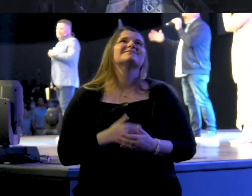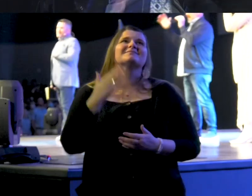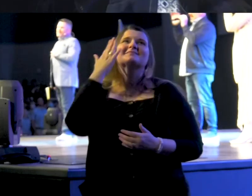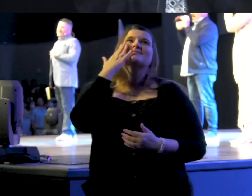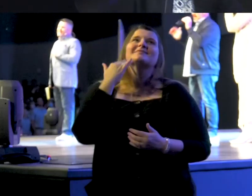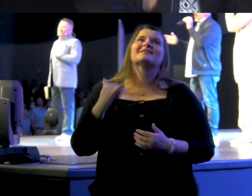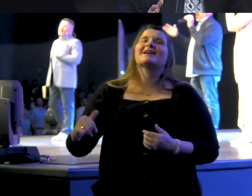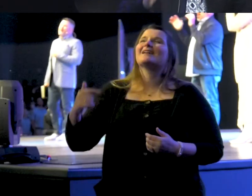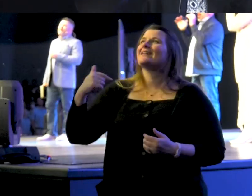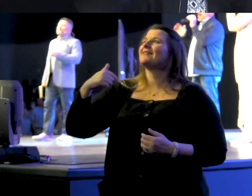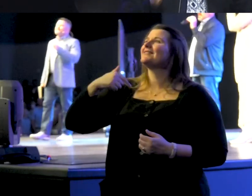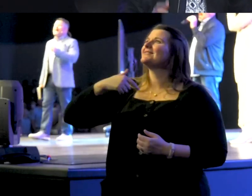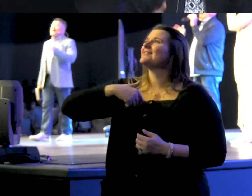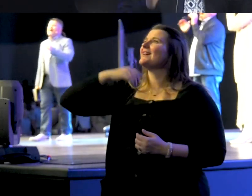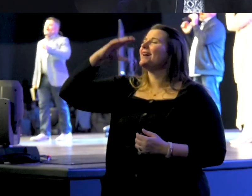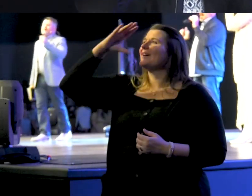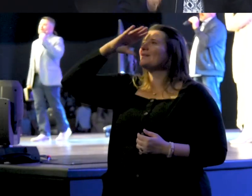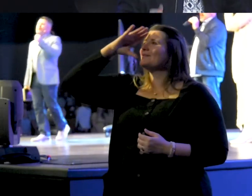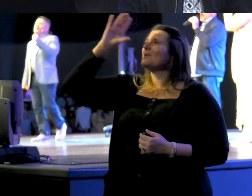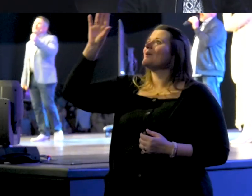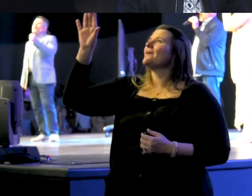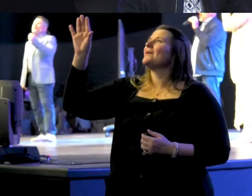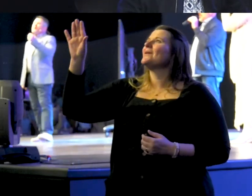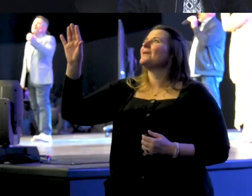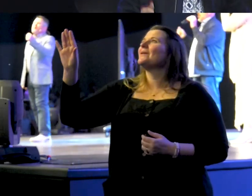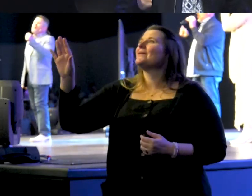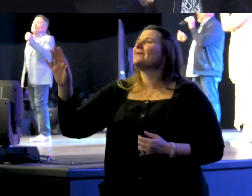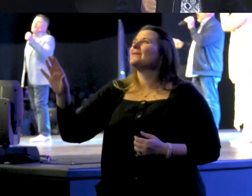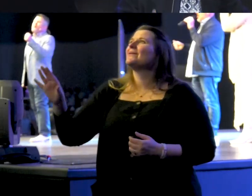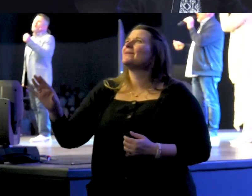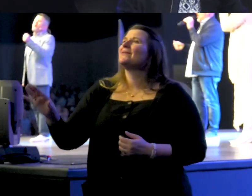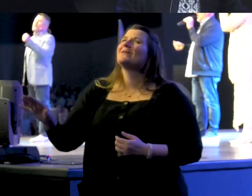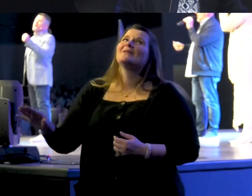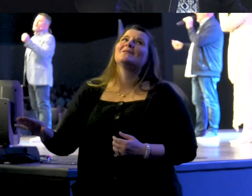Because I know